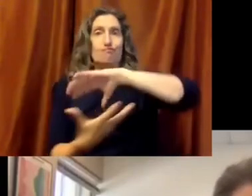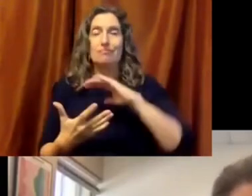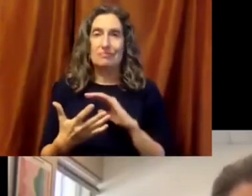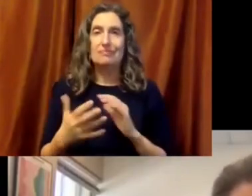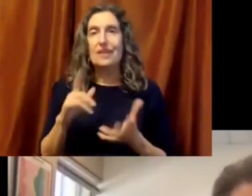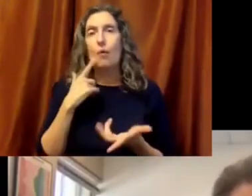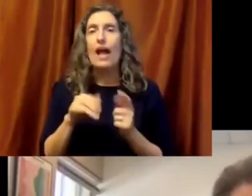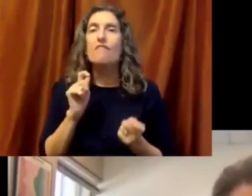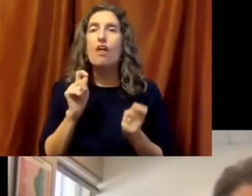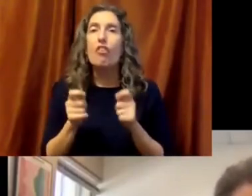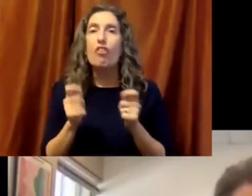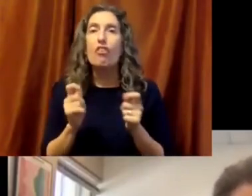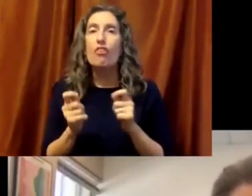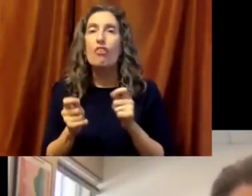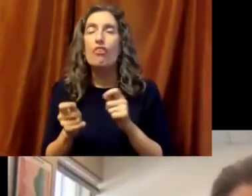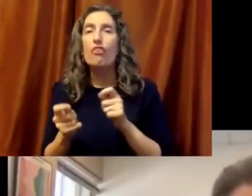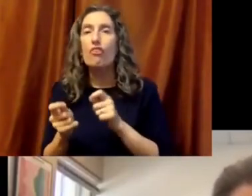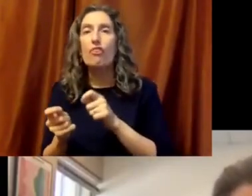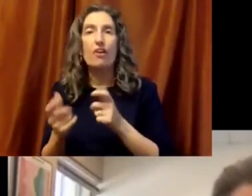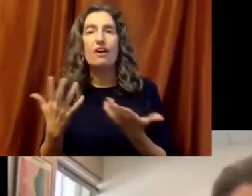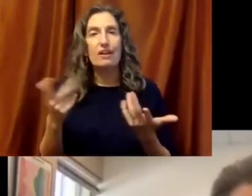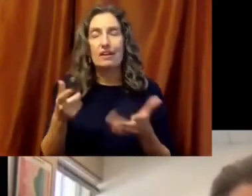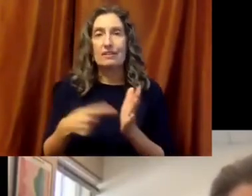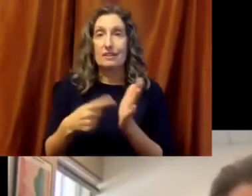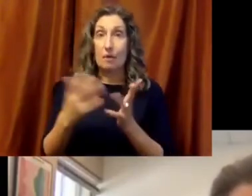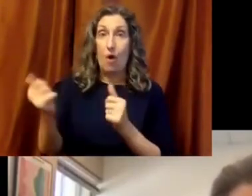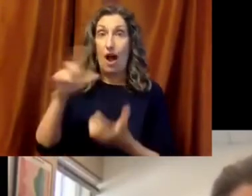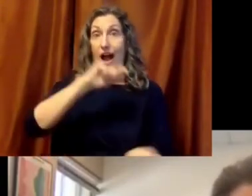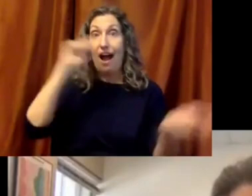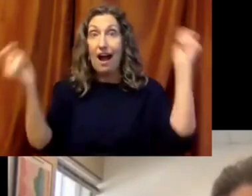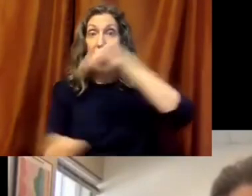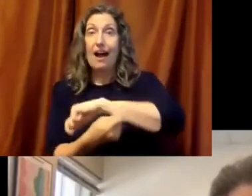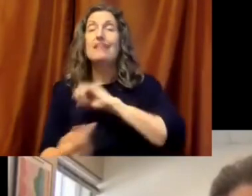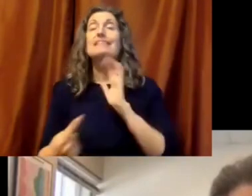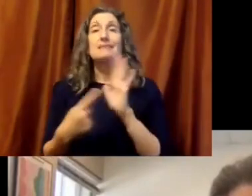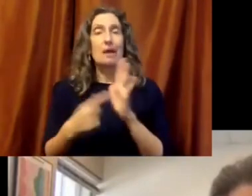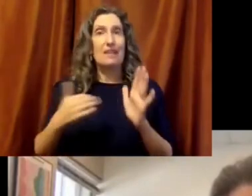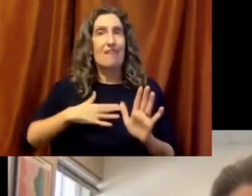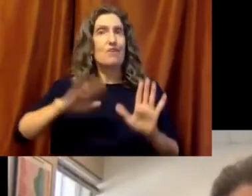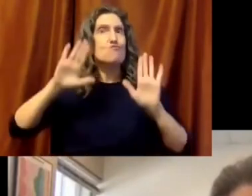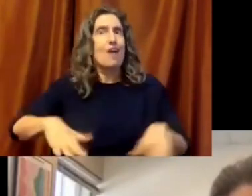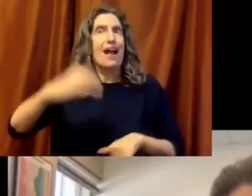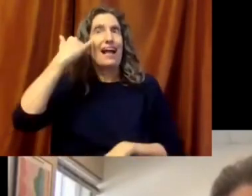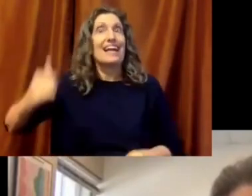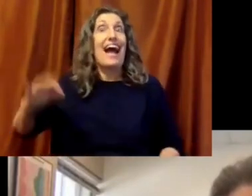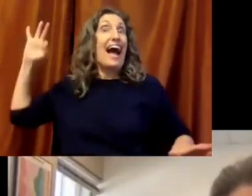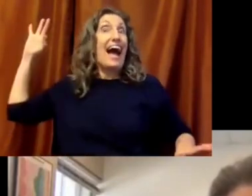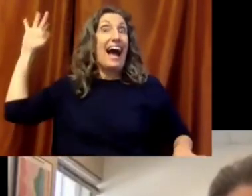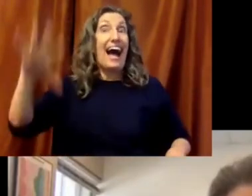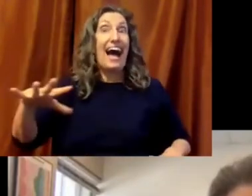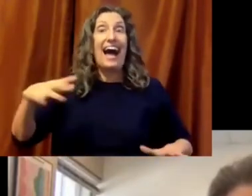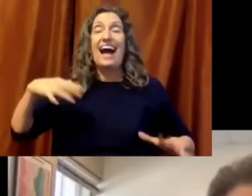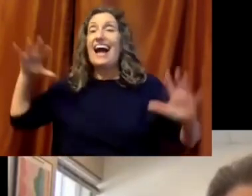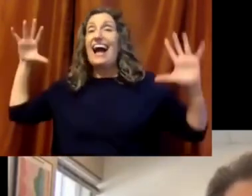and do reforms of education, and many of us have been through eras of reform, you know, there's always the possibility for a good idea to go